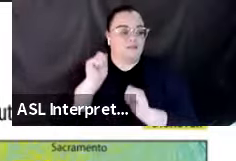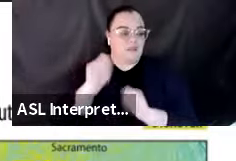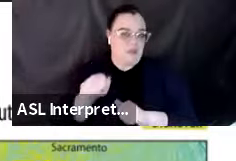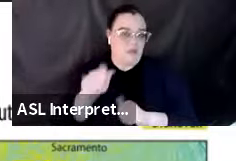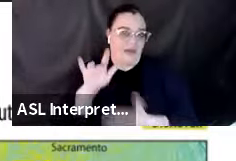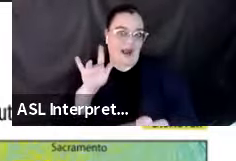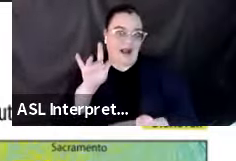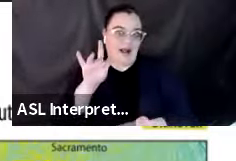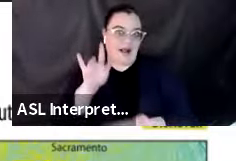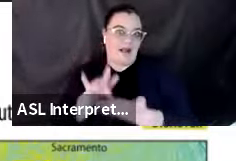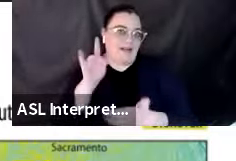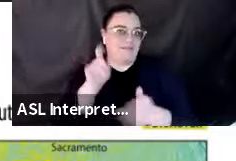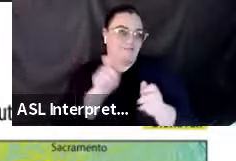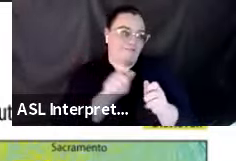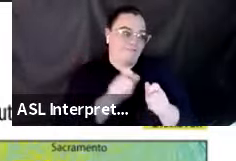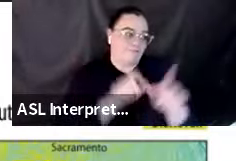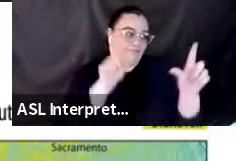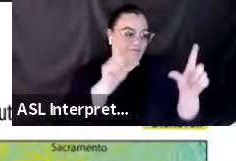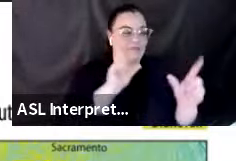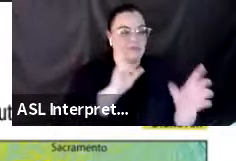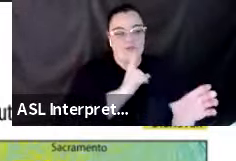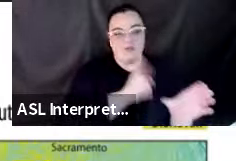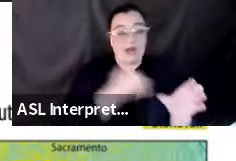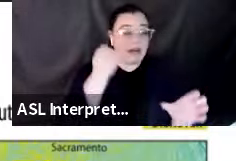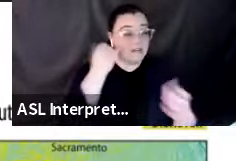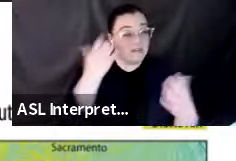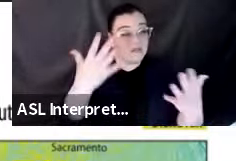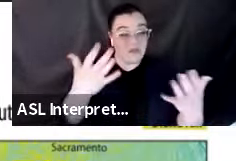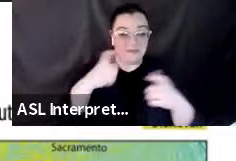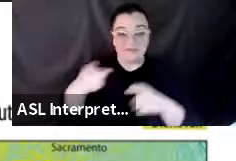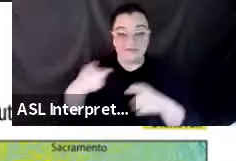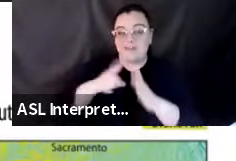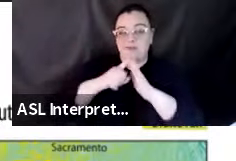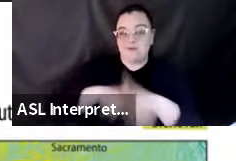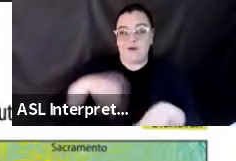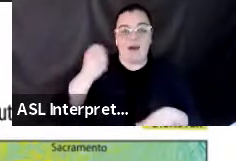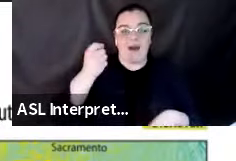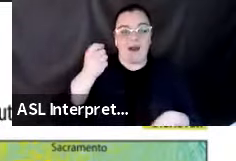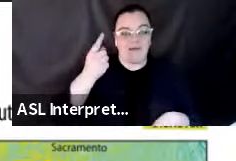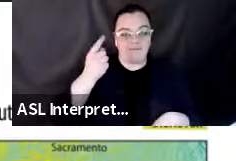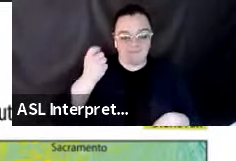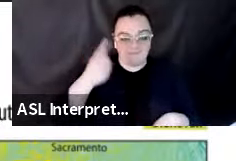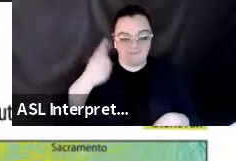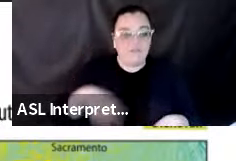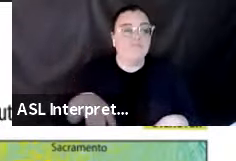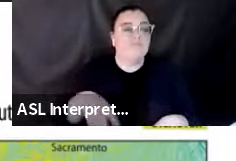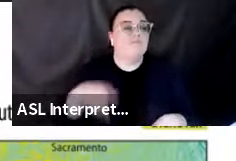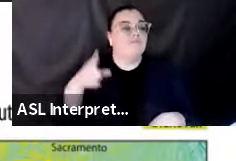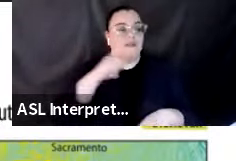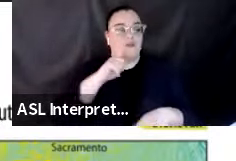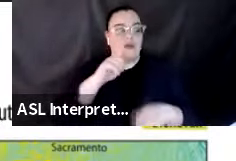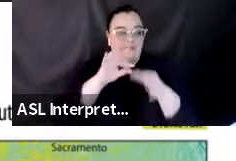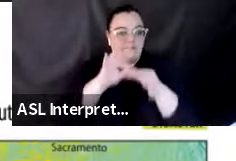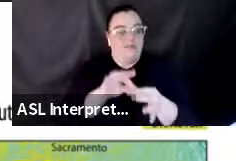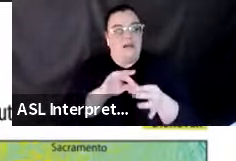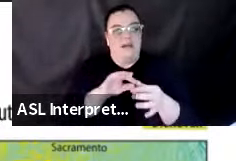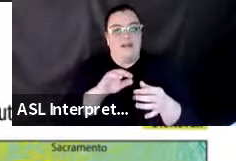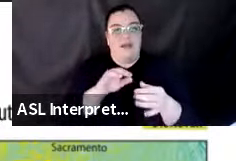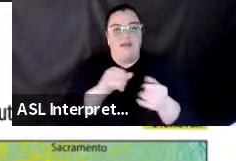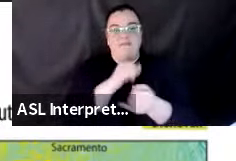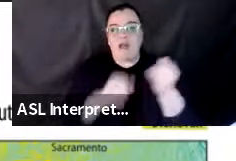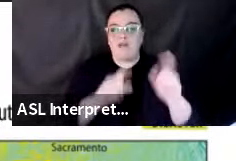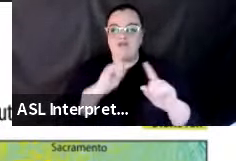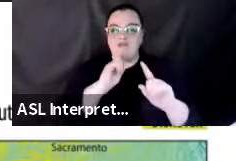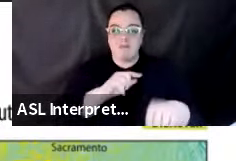it would be helpful. But this is the webinar is going to be about the the release of the final report based on the